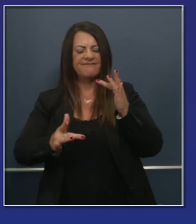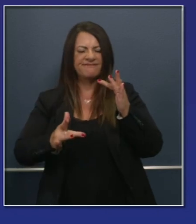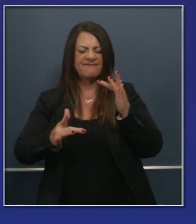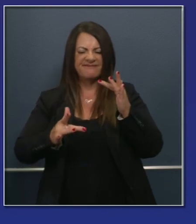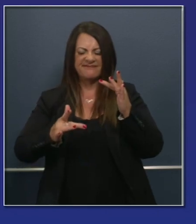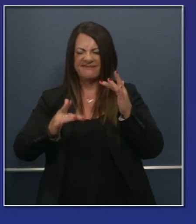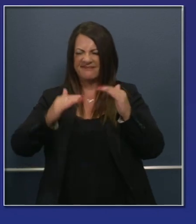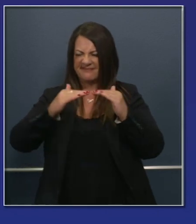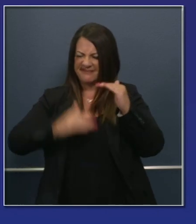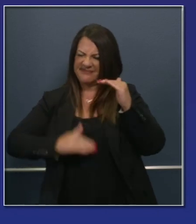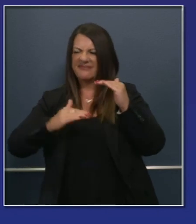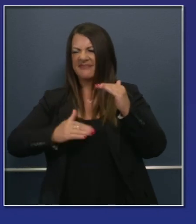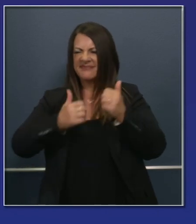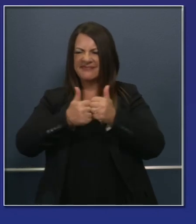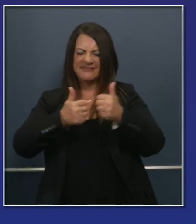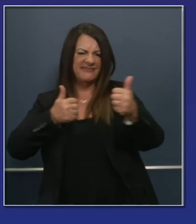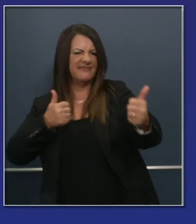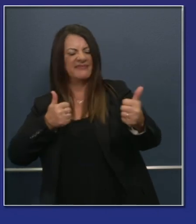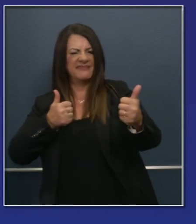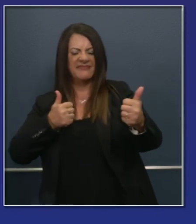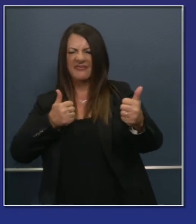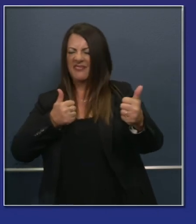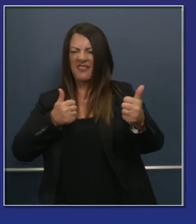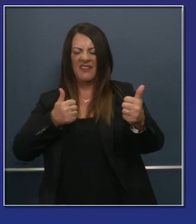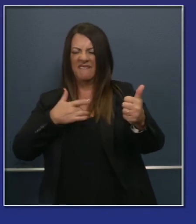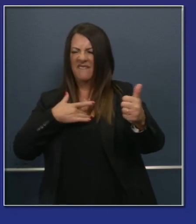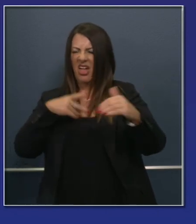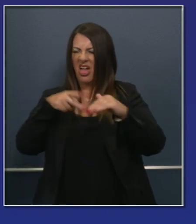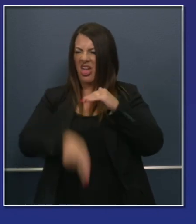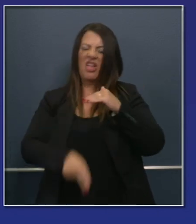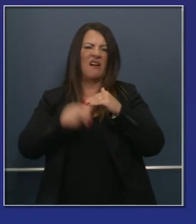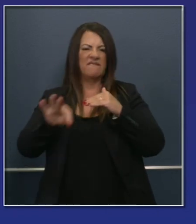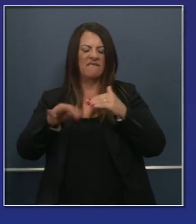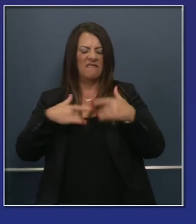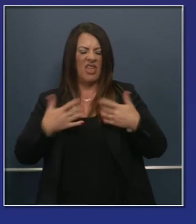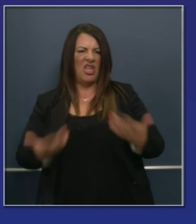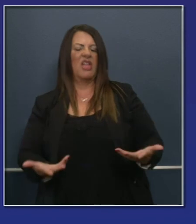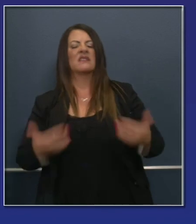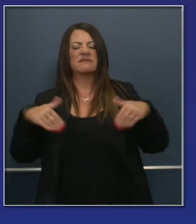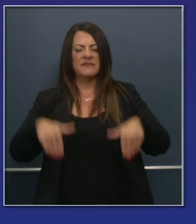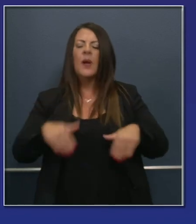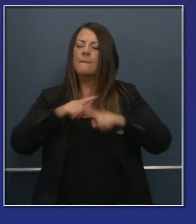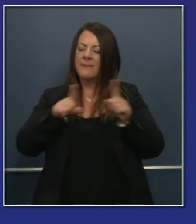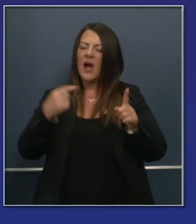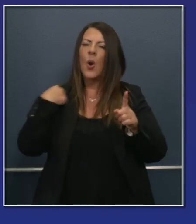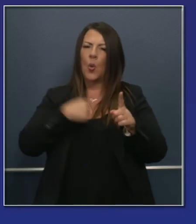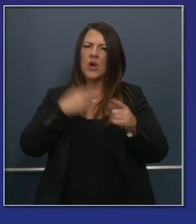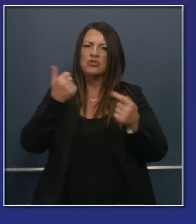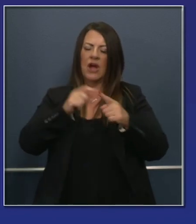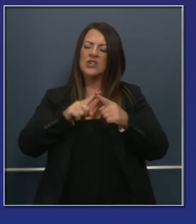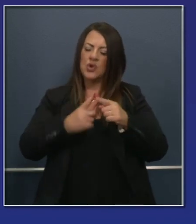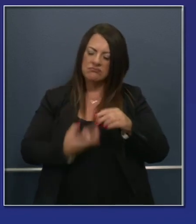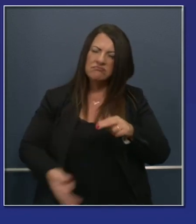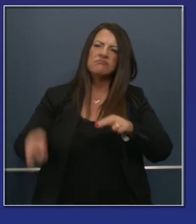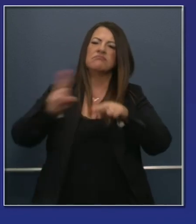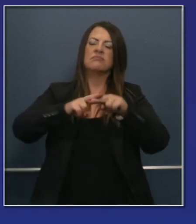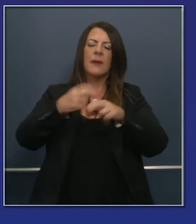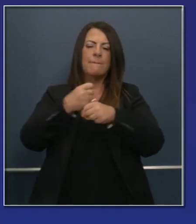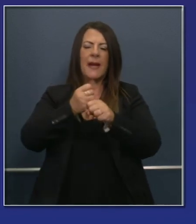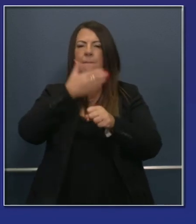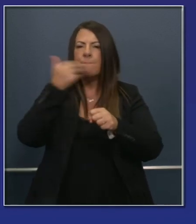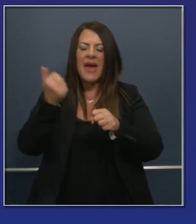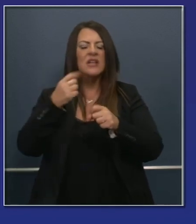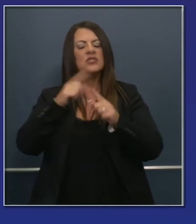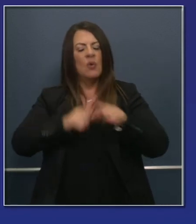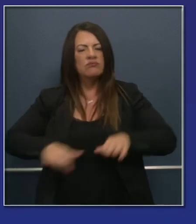technology during the pandemic and to use the Digital Divide Task Force to once and for all close the digital divide. We're focused on the short